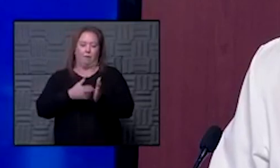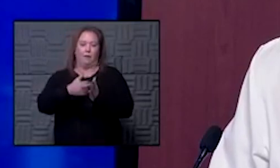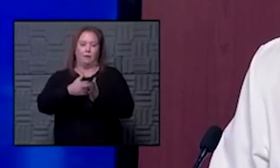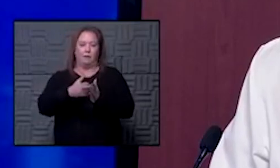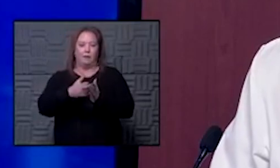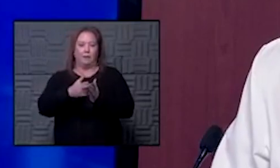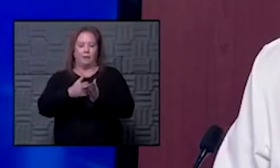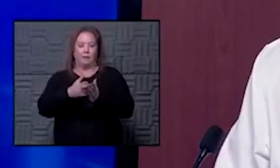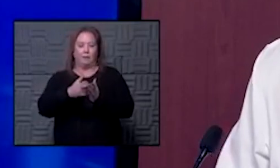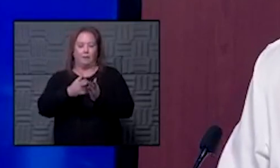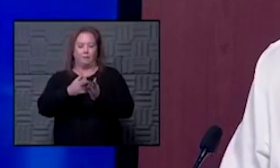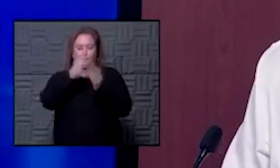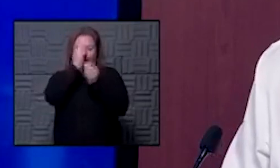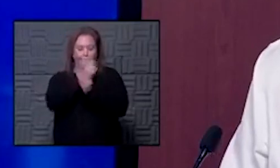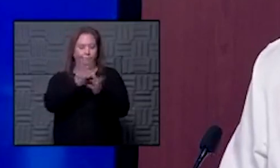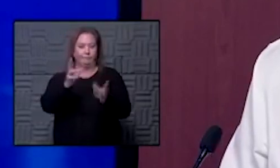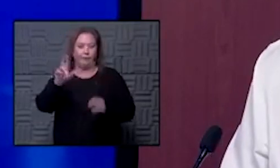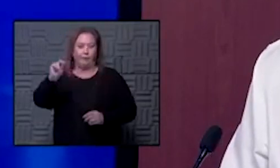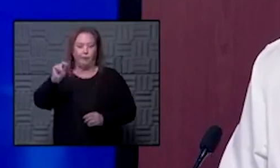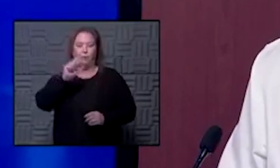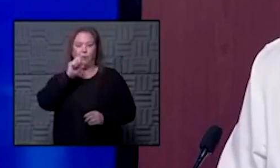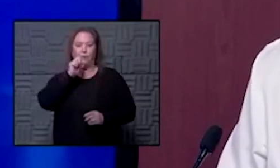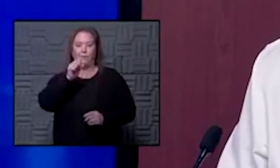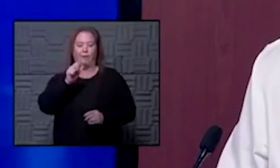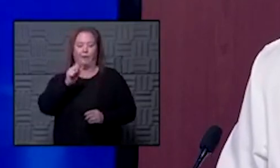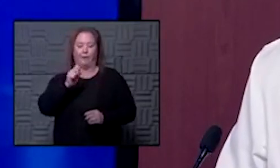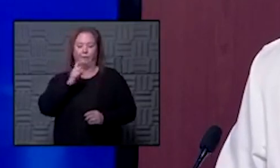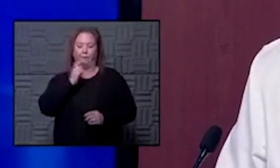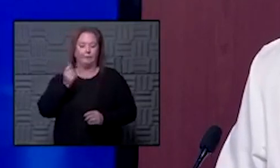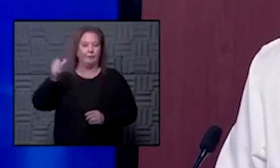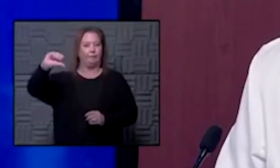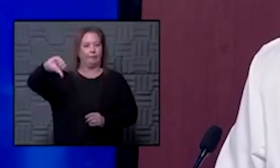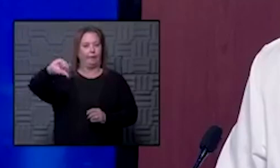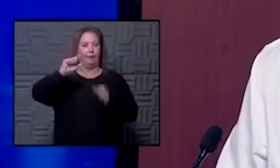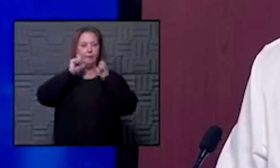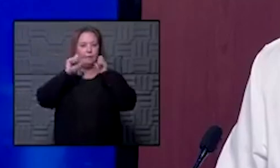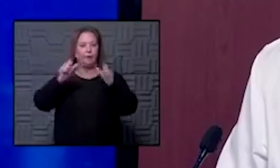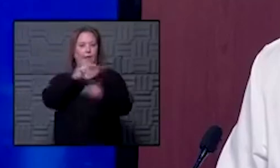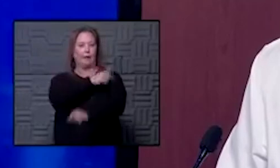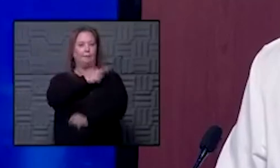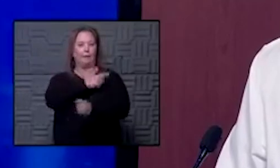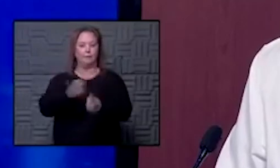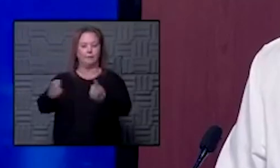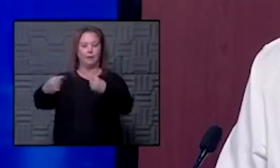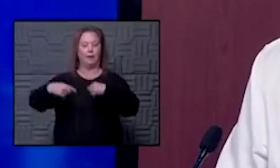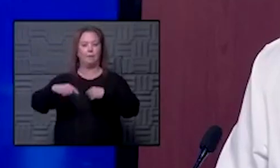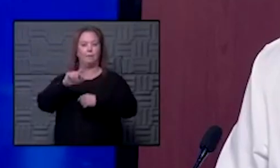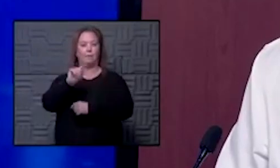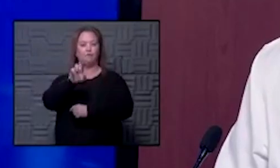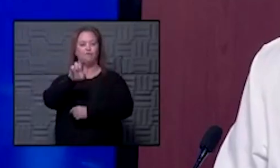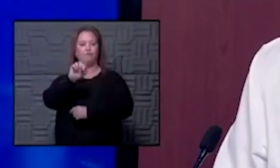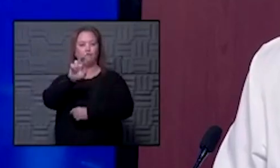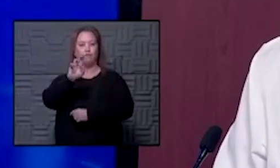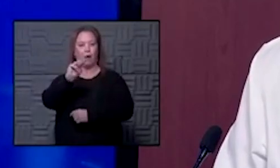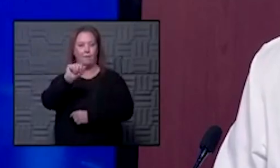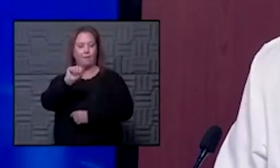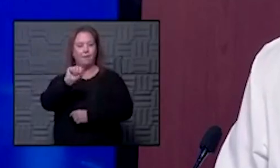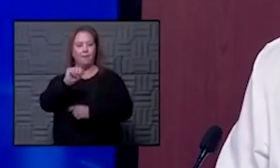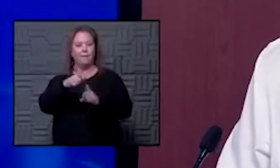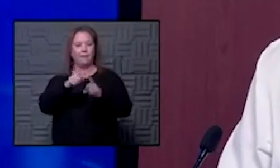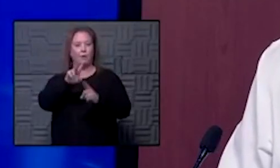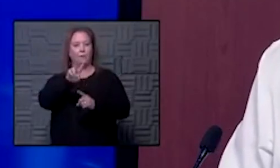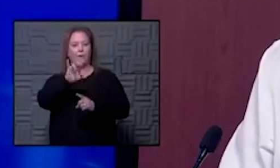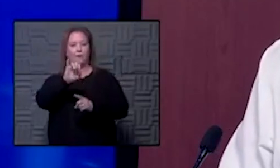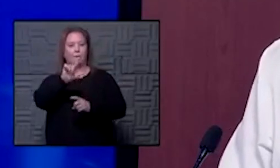and candidly say no we've not turned away a patient who needed care for trauma um from um violence